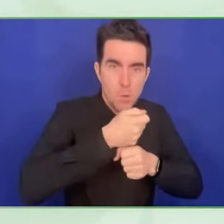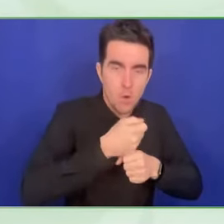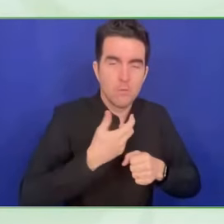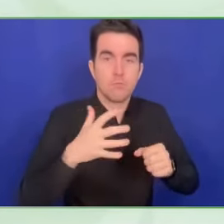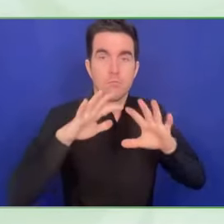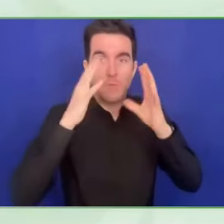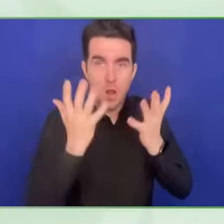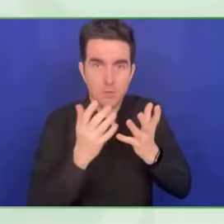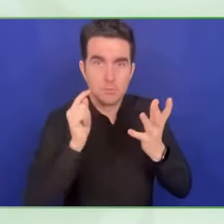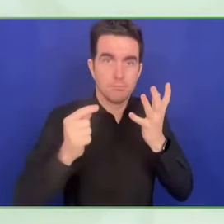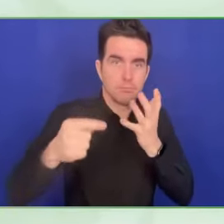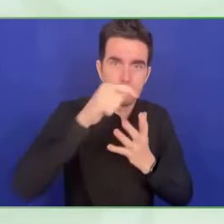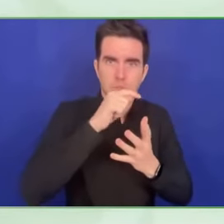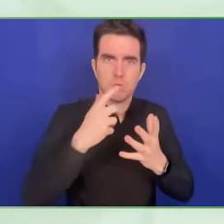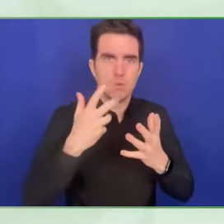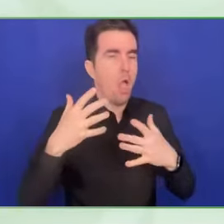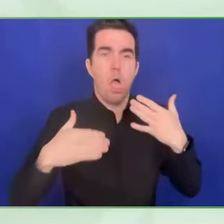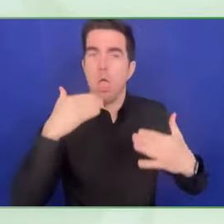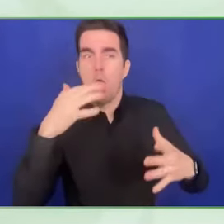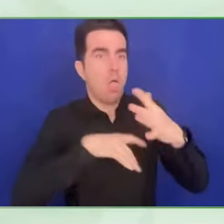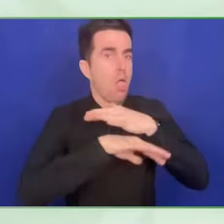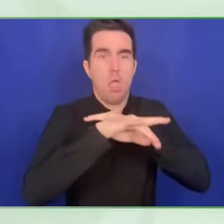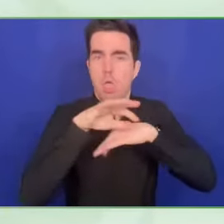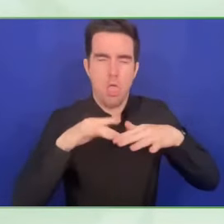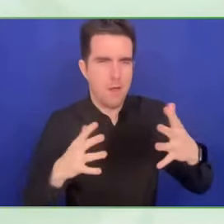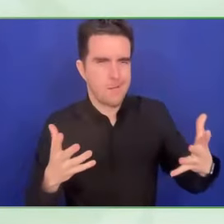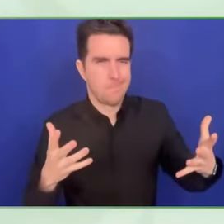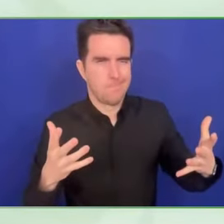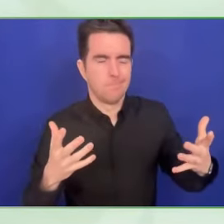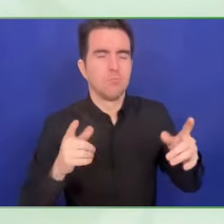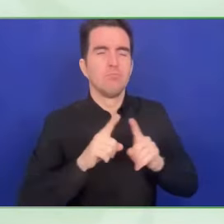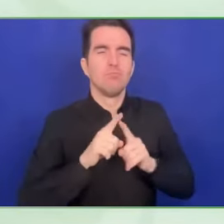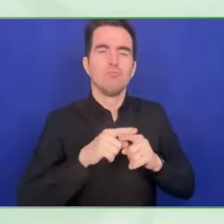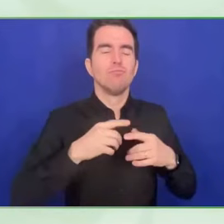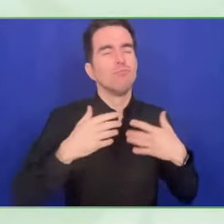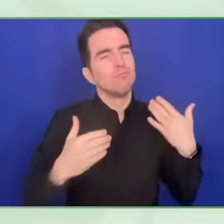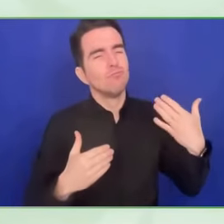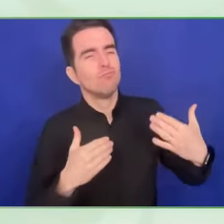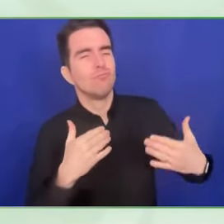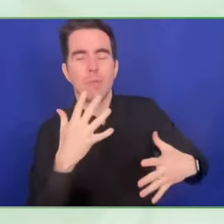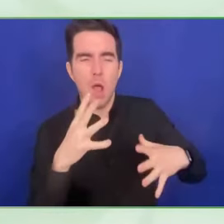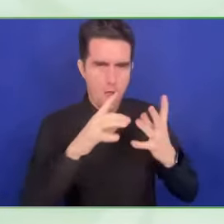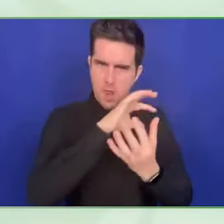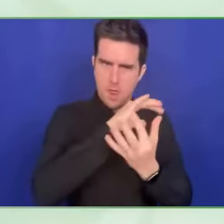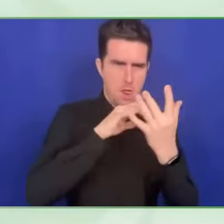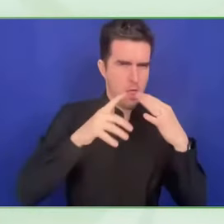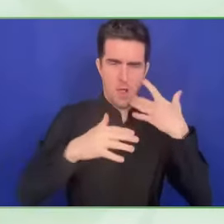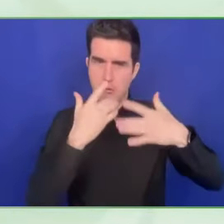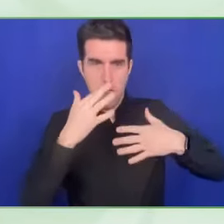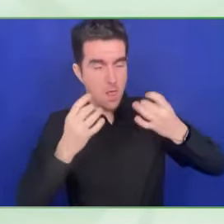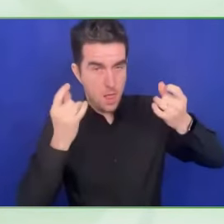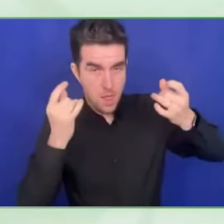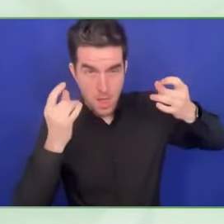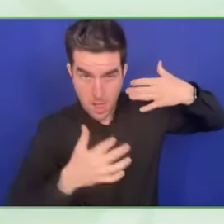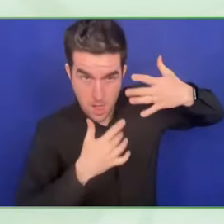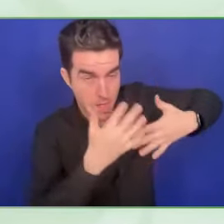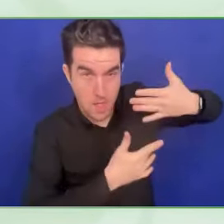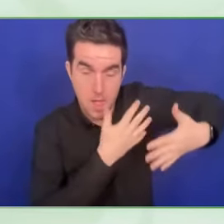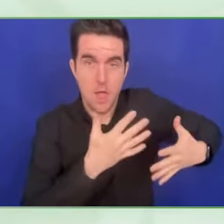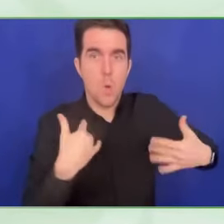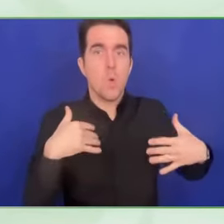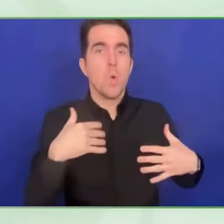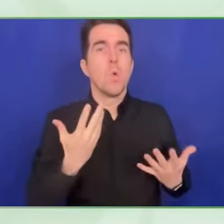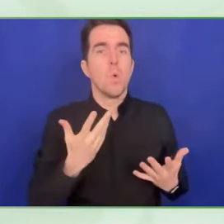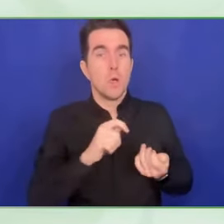haven't seen before. For last year, we were working in front of